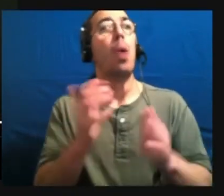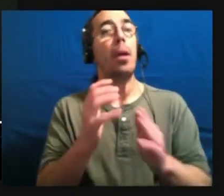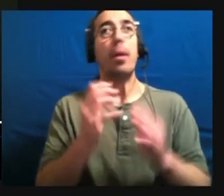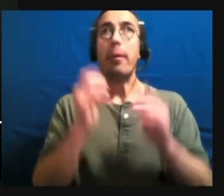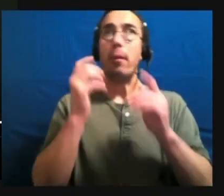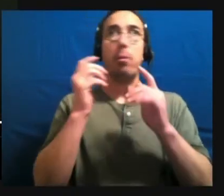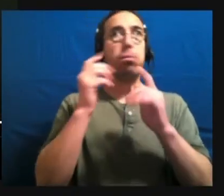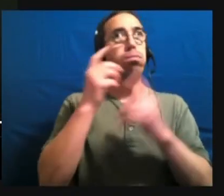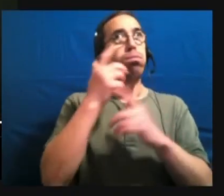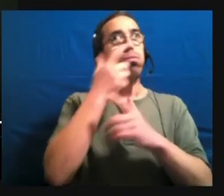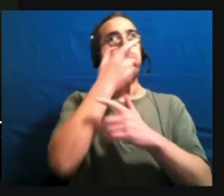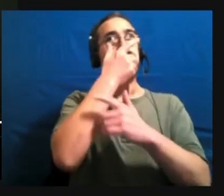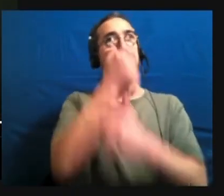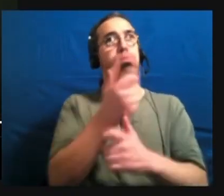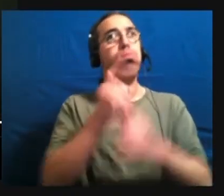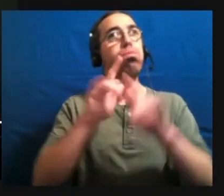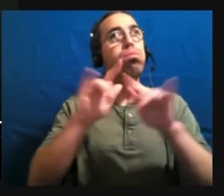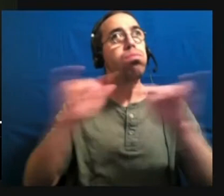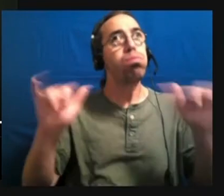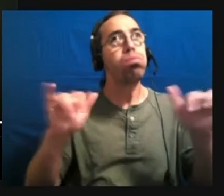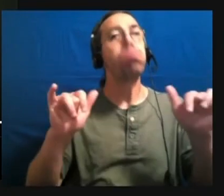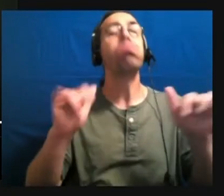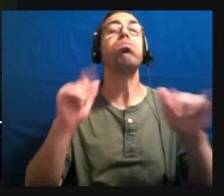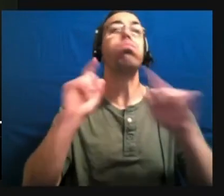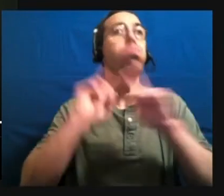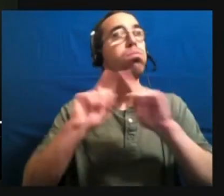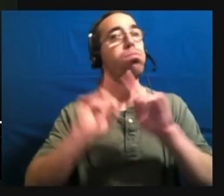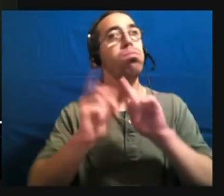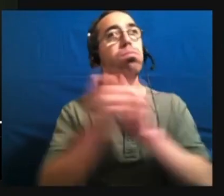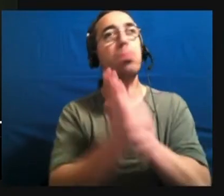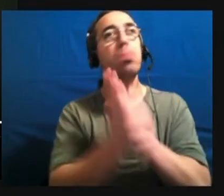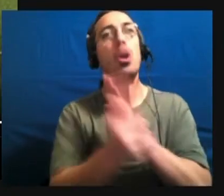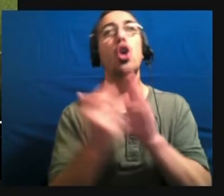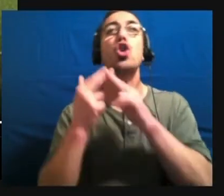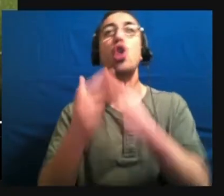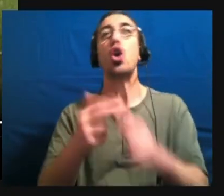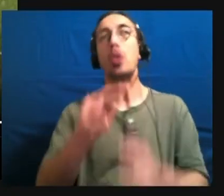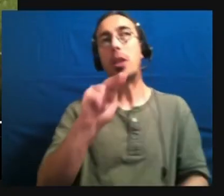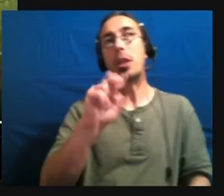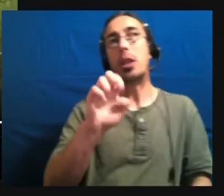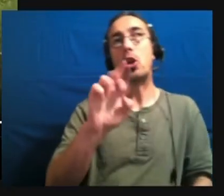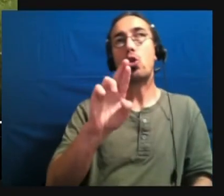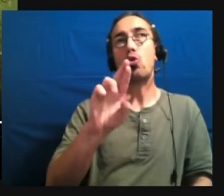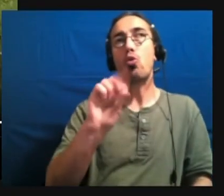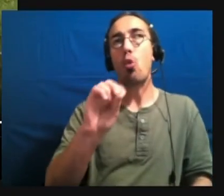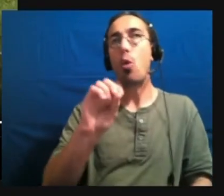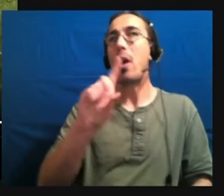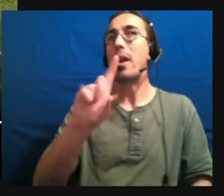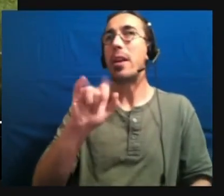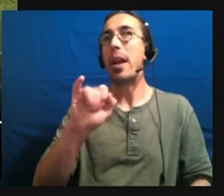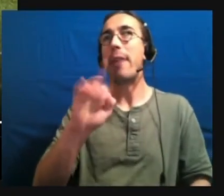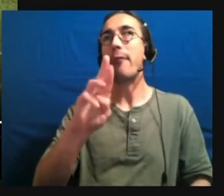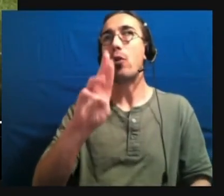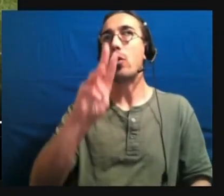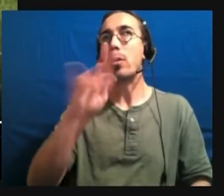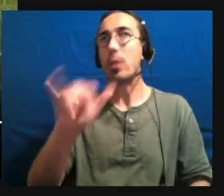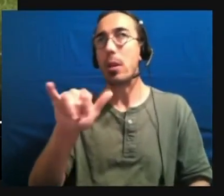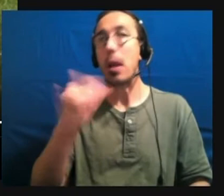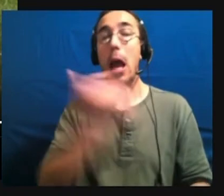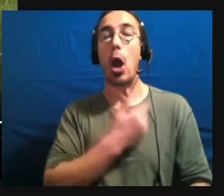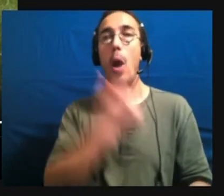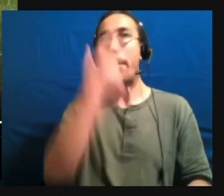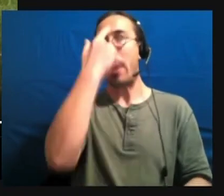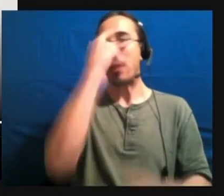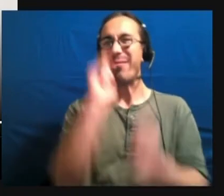in traits and abilities is known as neurodiversity. There are minds that sense the most subtle changes in the